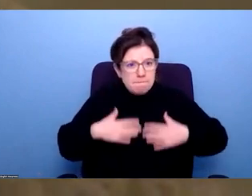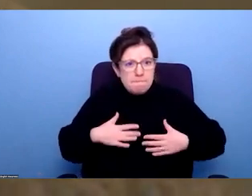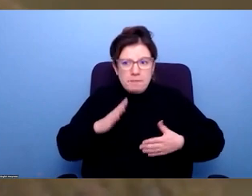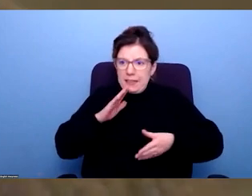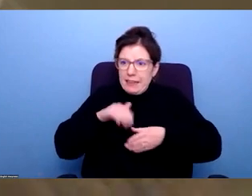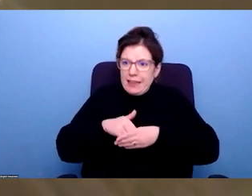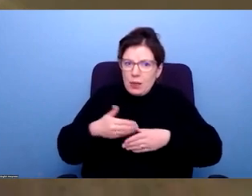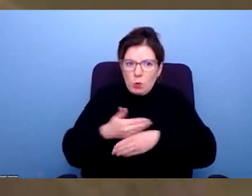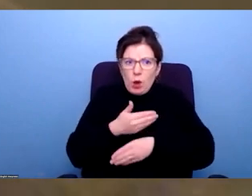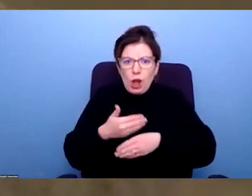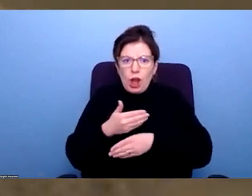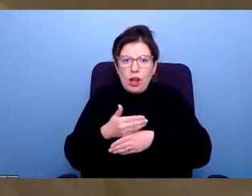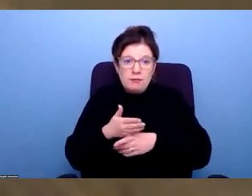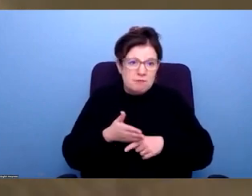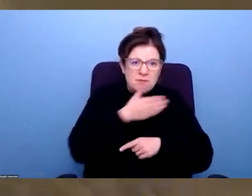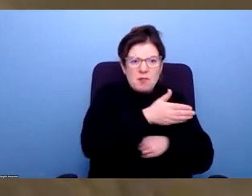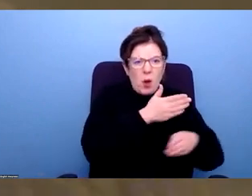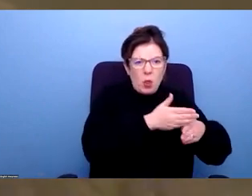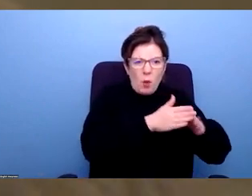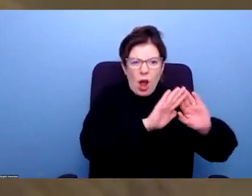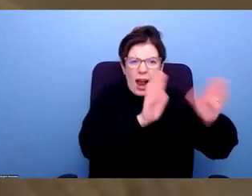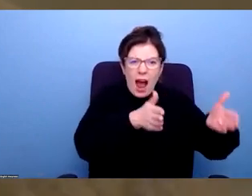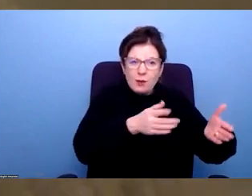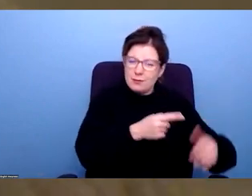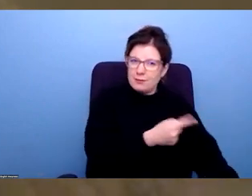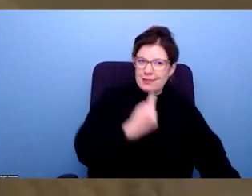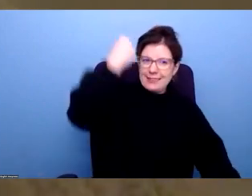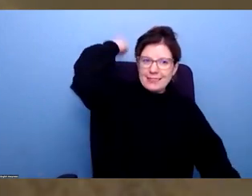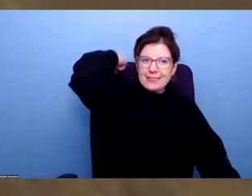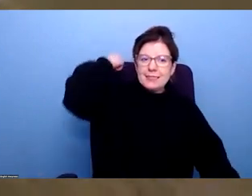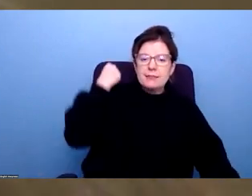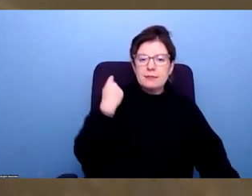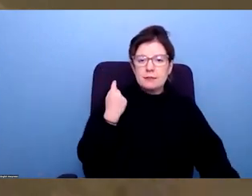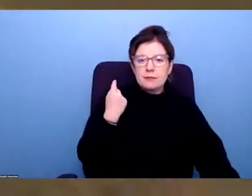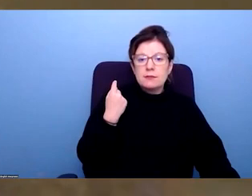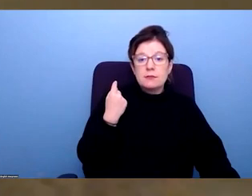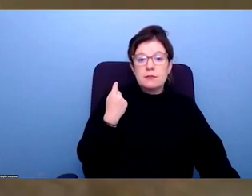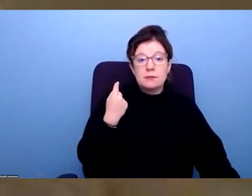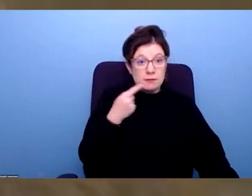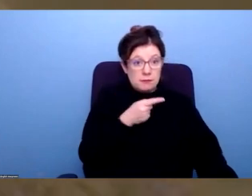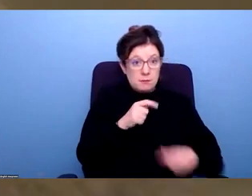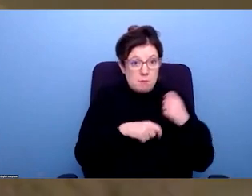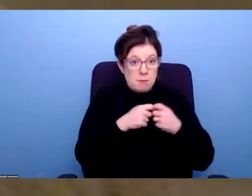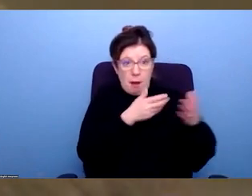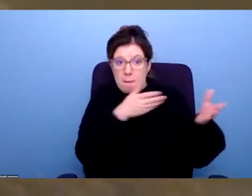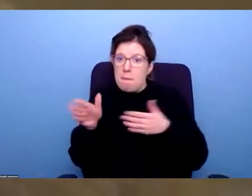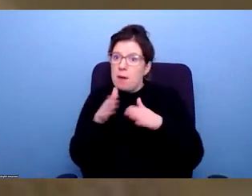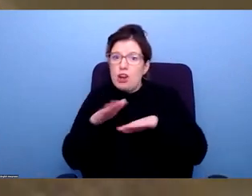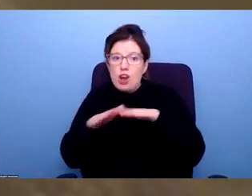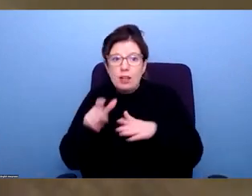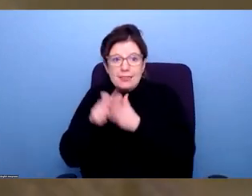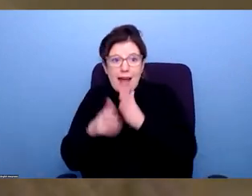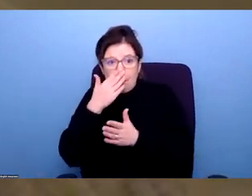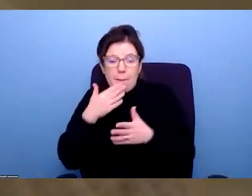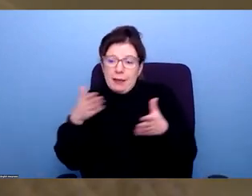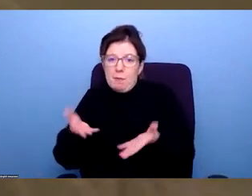in the labour system is really what kind of was a massive influence on ableism within the UK specifically.